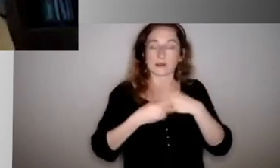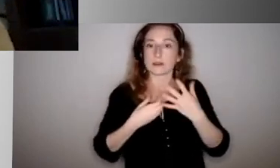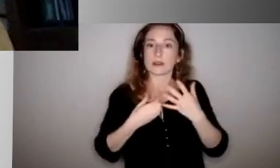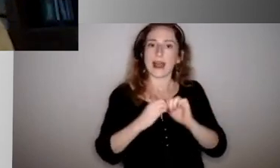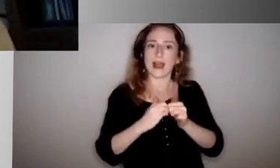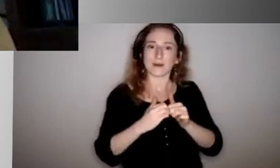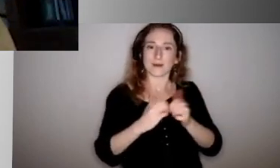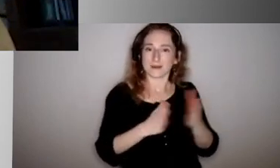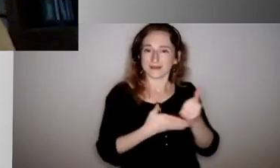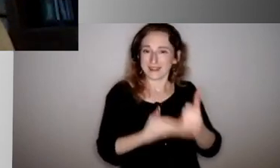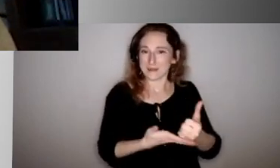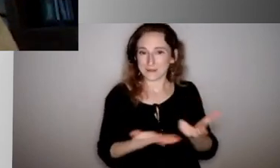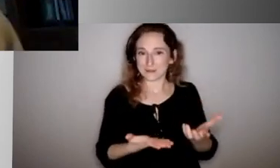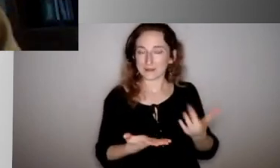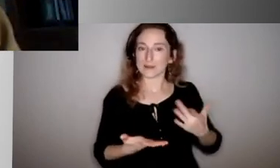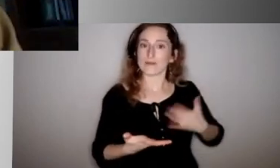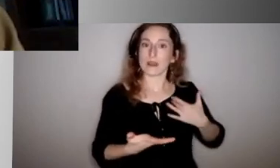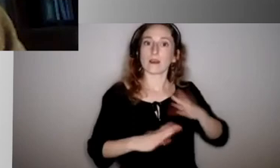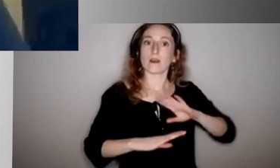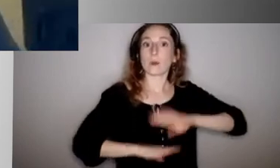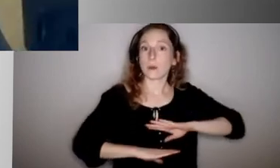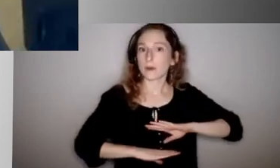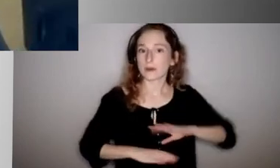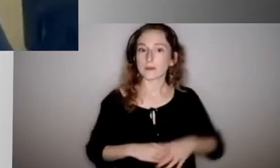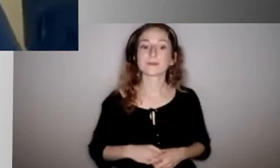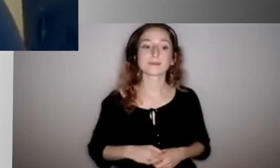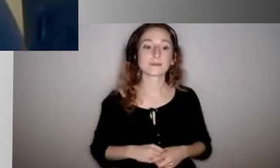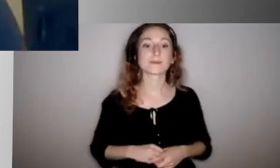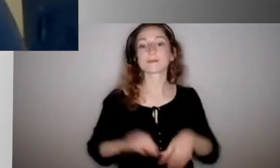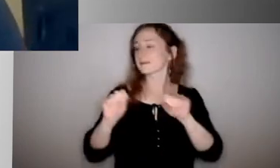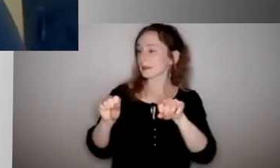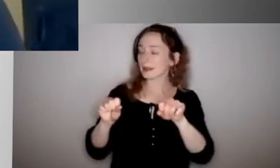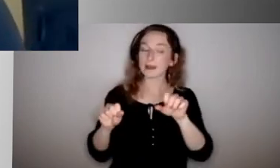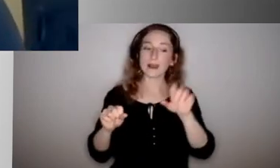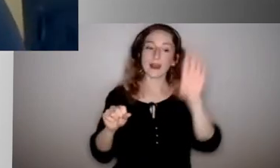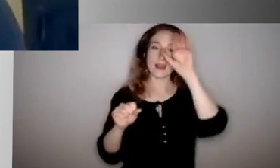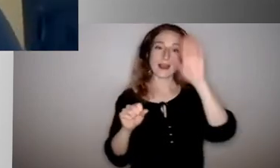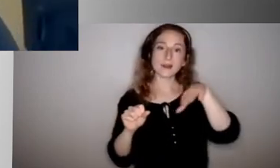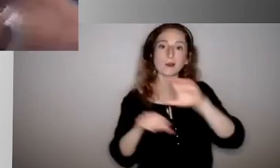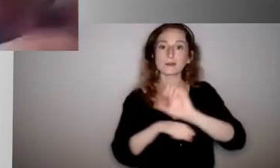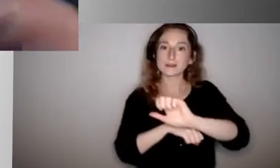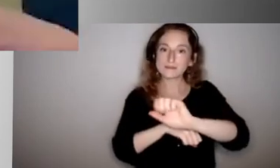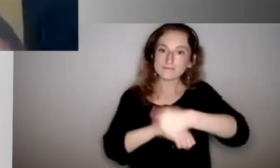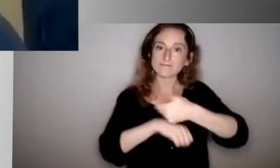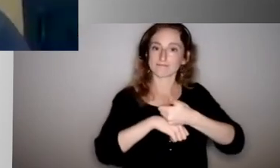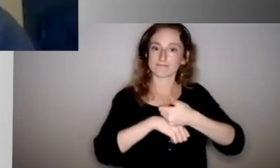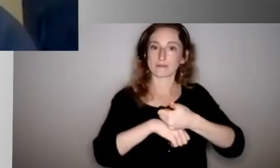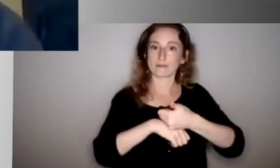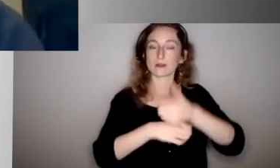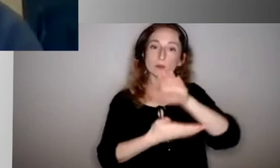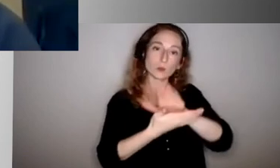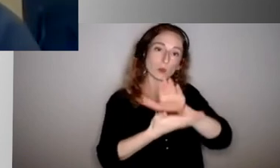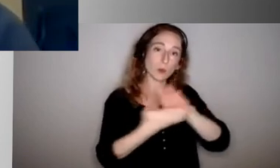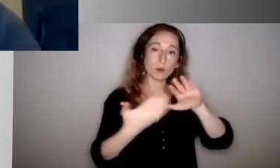them just feel that that's not an issue? Yeah, that's a great point. I know establishing that school community, like the classroom